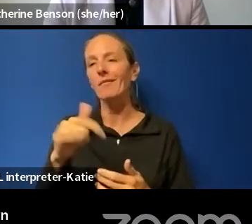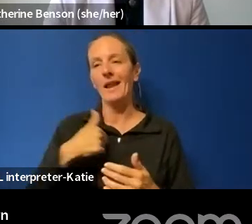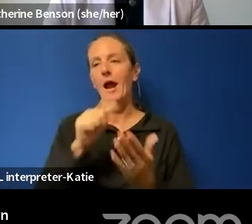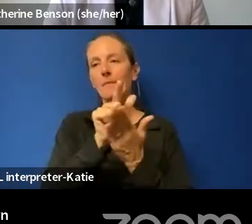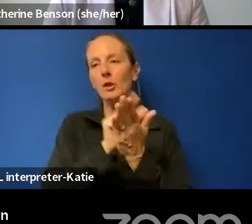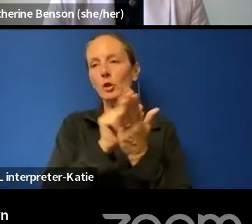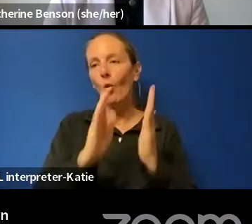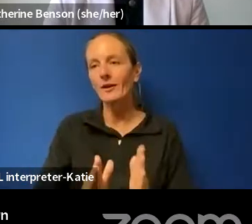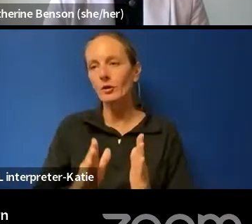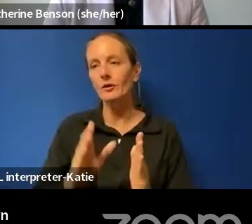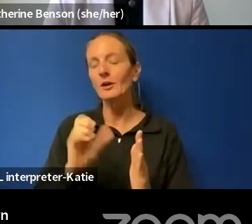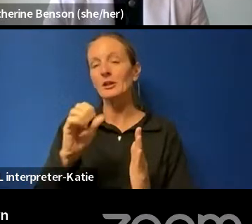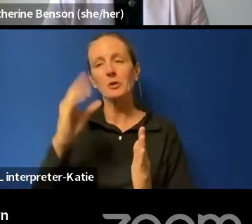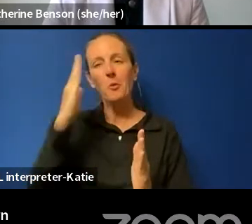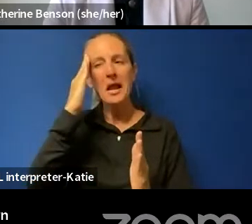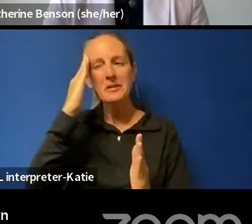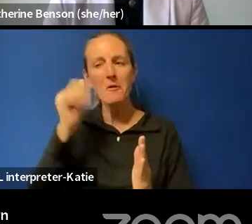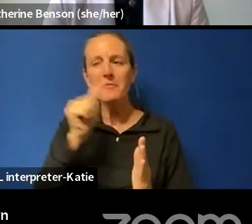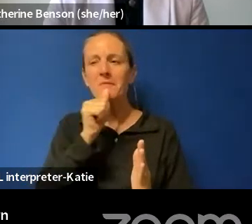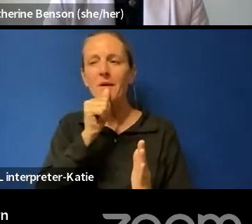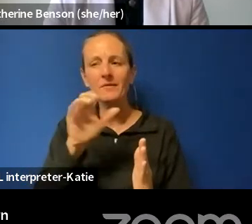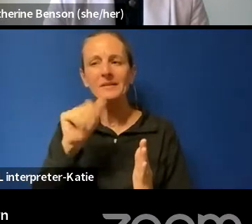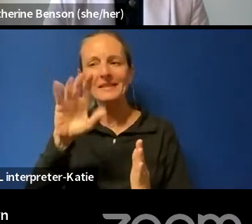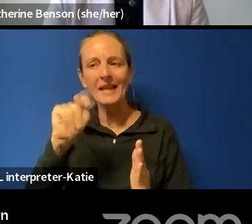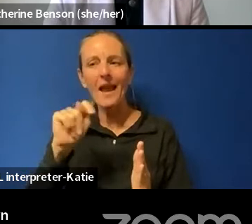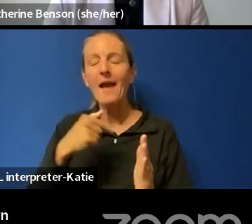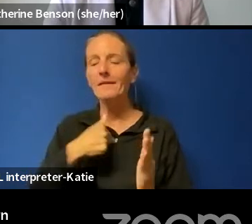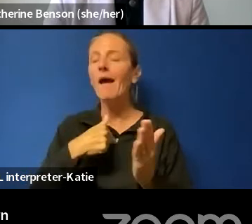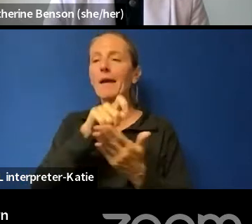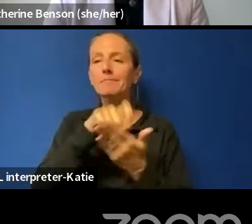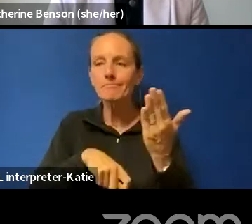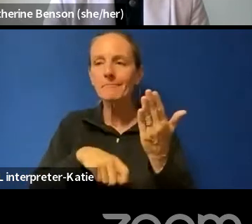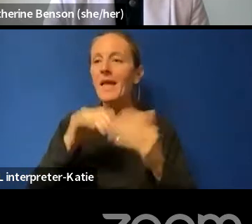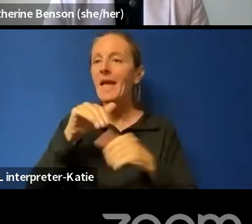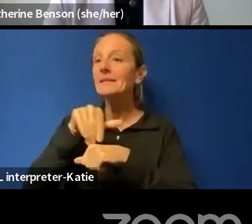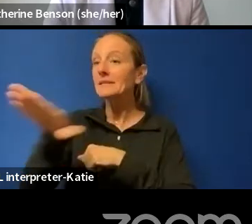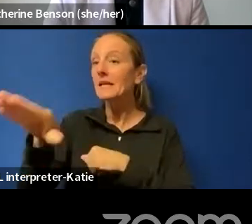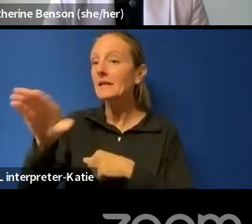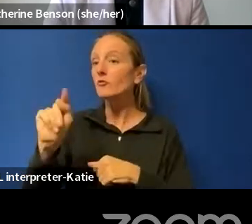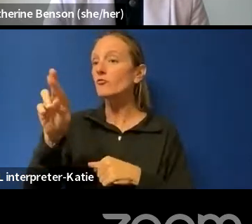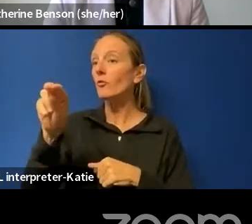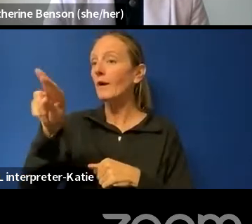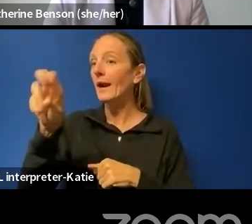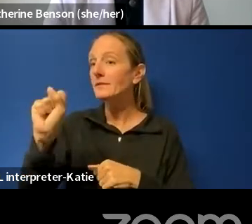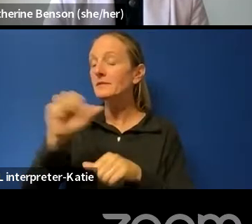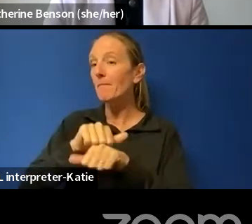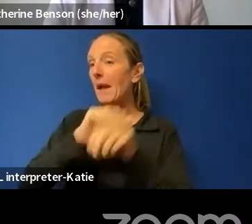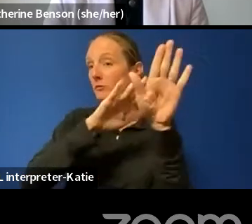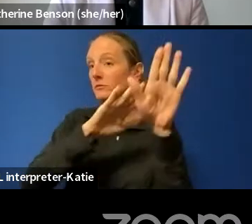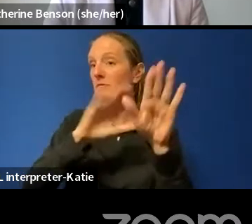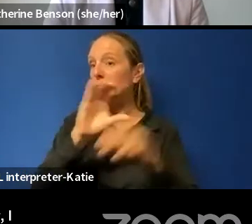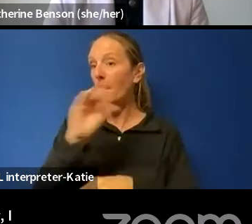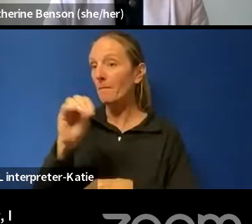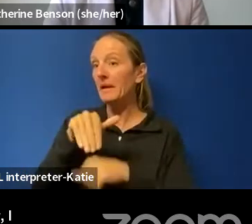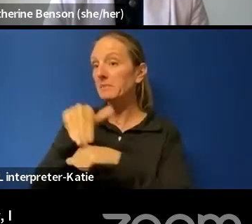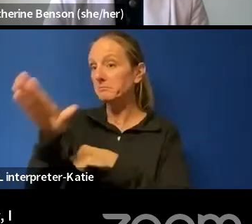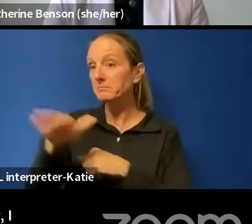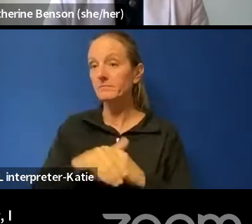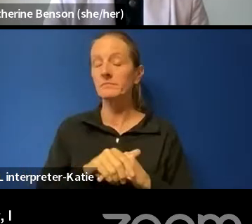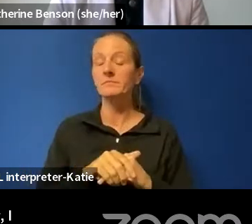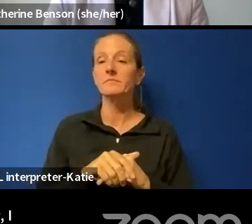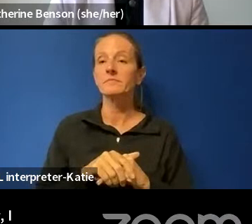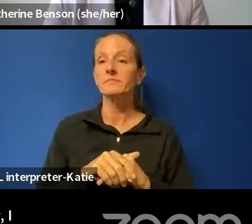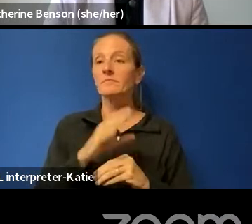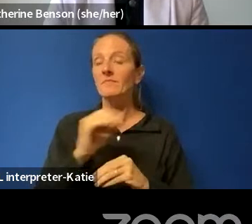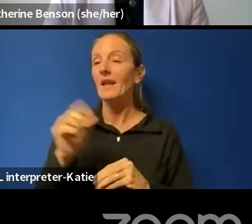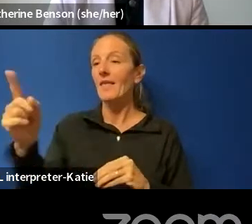filed a request under the privacy act and sent it to Trans Mountain. And, um, the response I got is we